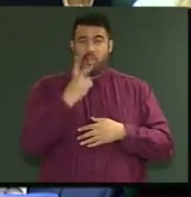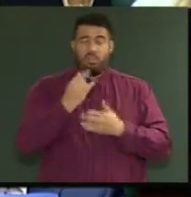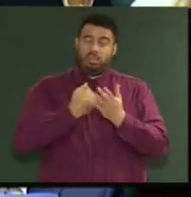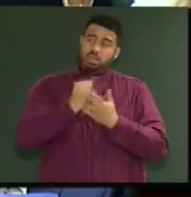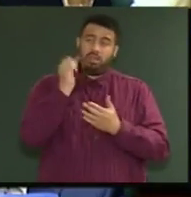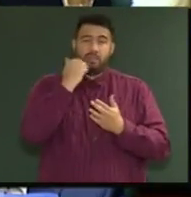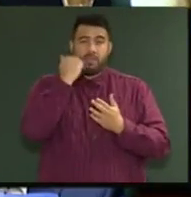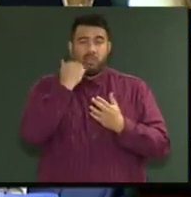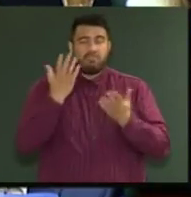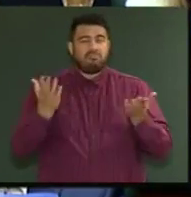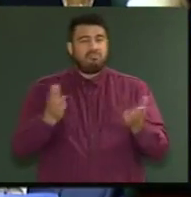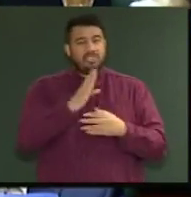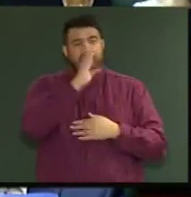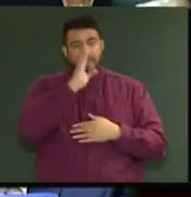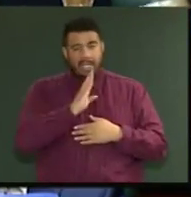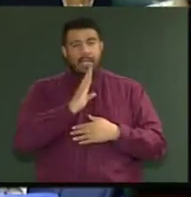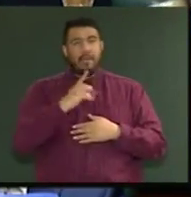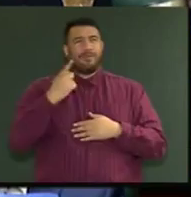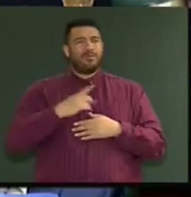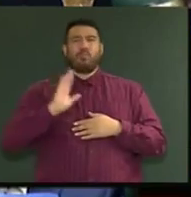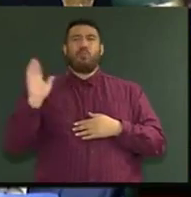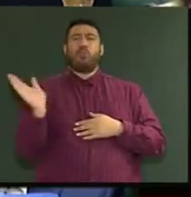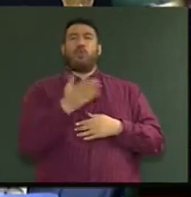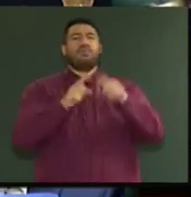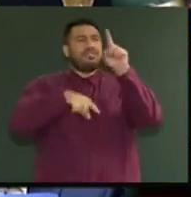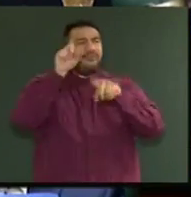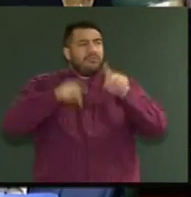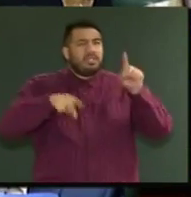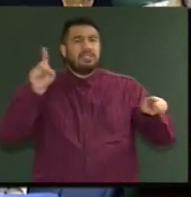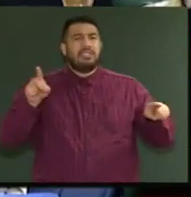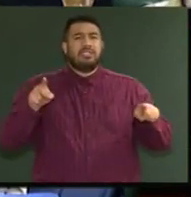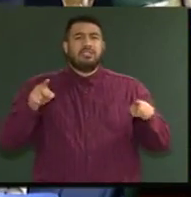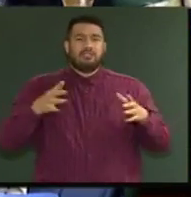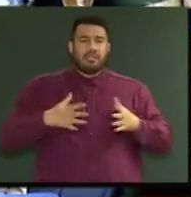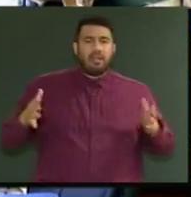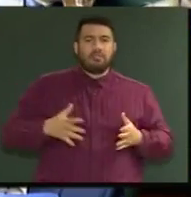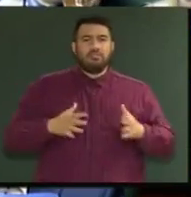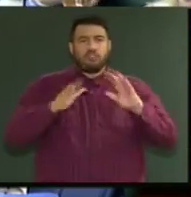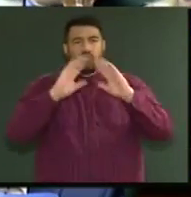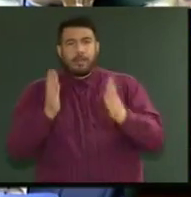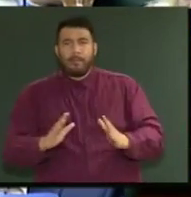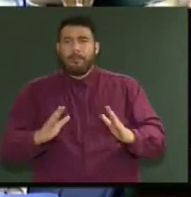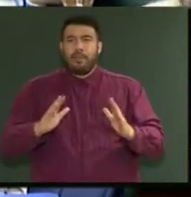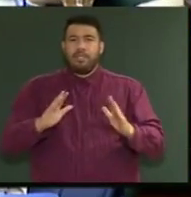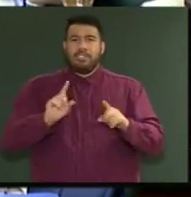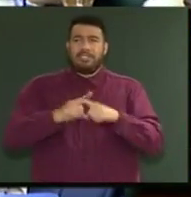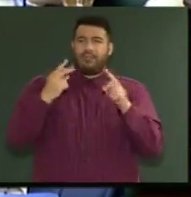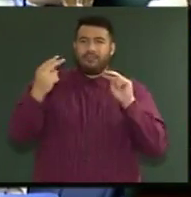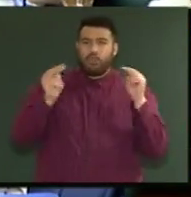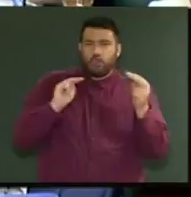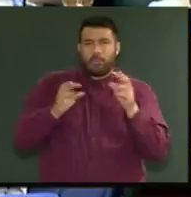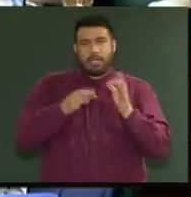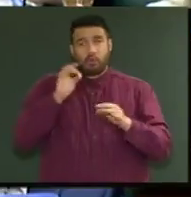about that, Mr Speaker, because we're all different. We're all in different shapes and sizes, and clearly in different political parties.